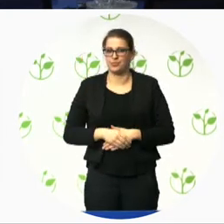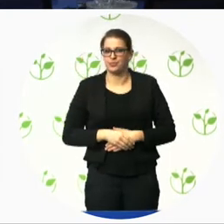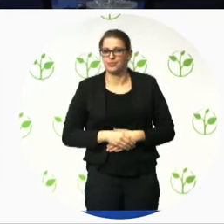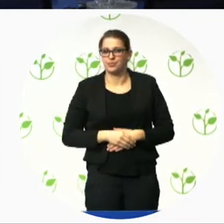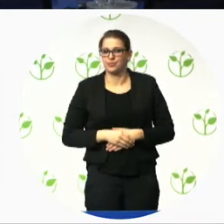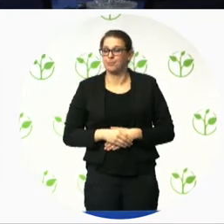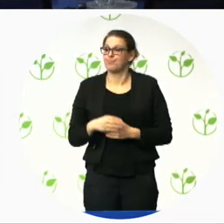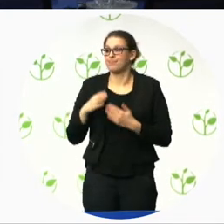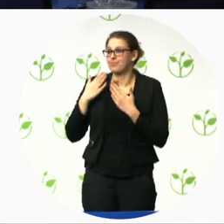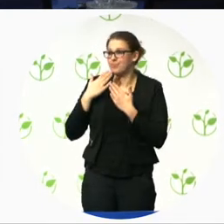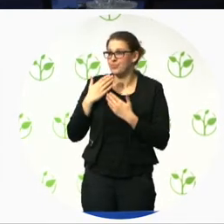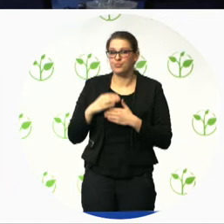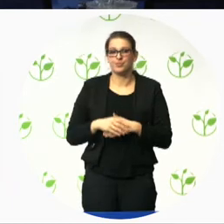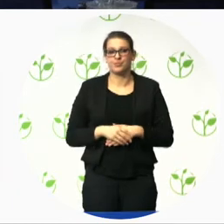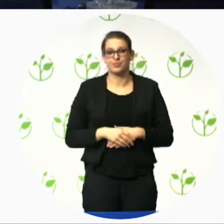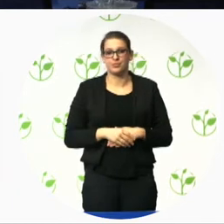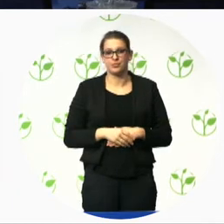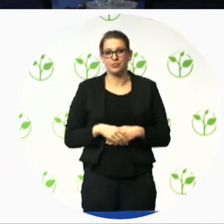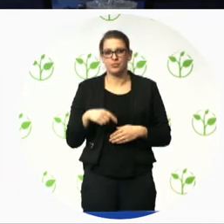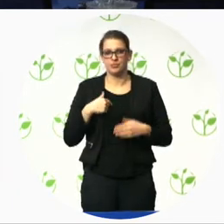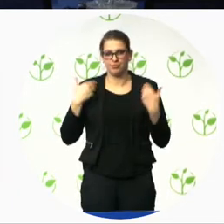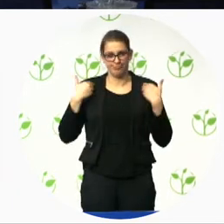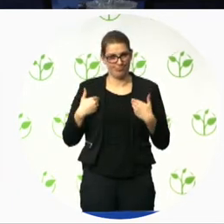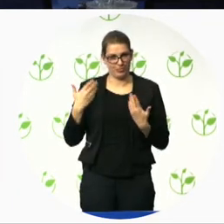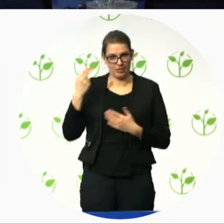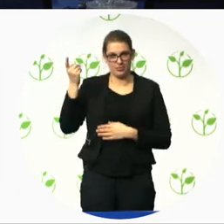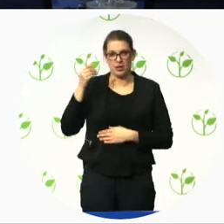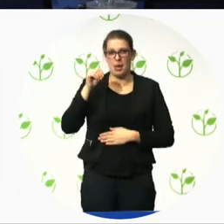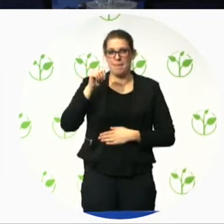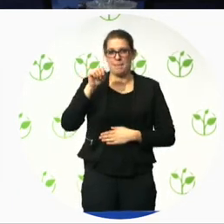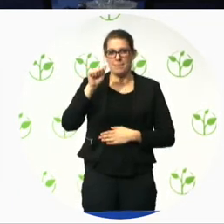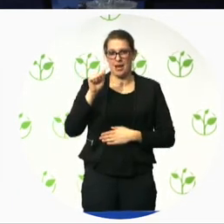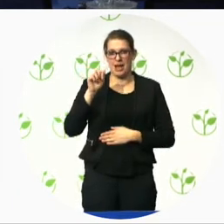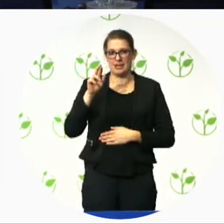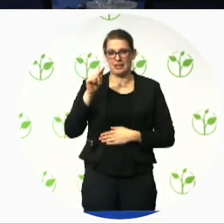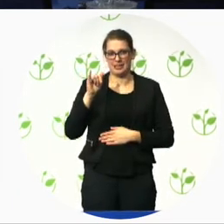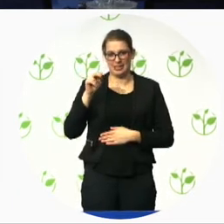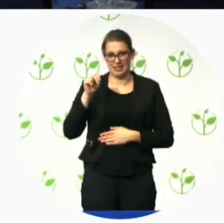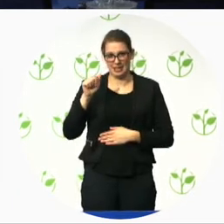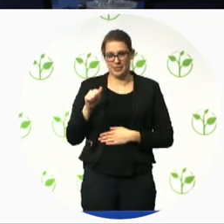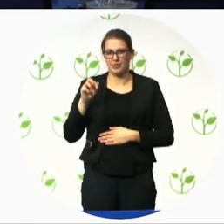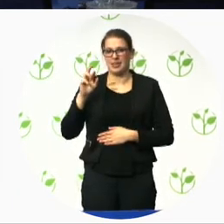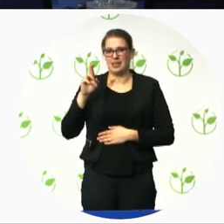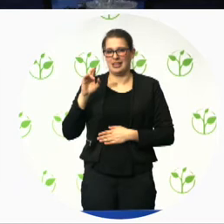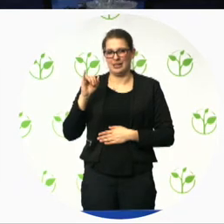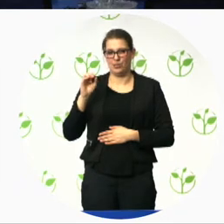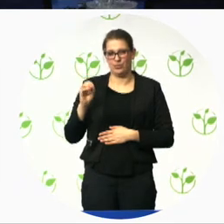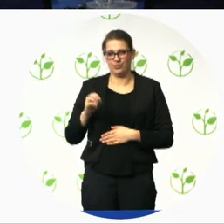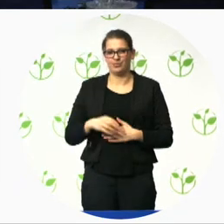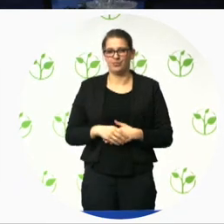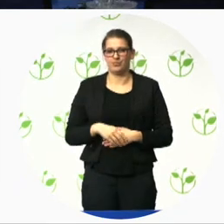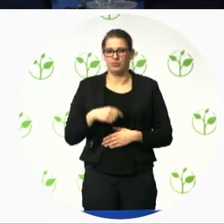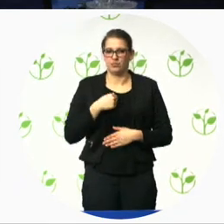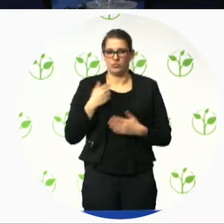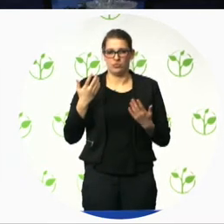have a web accessibility company in Mexico here colors and I was very interested in the